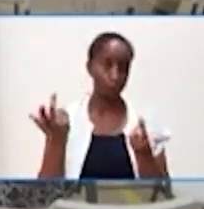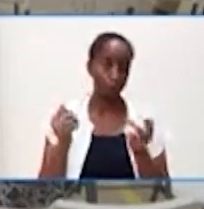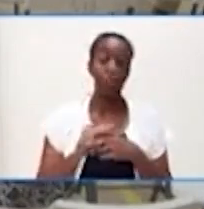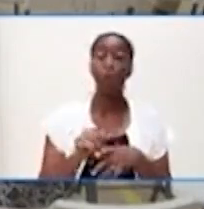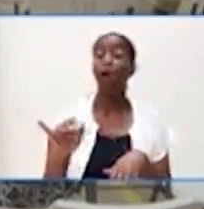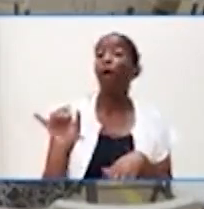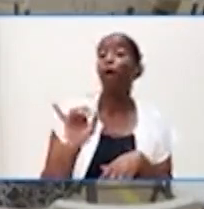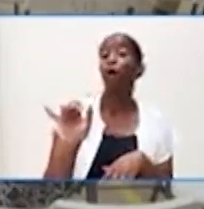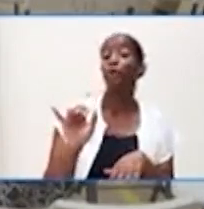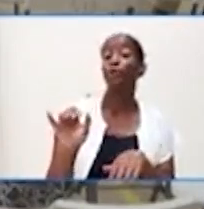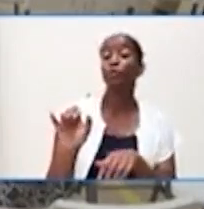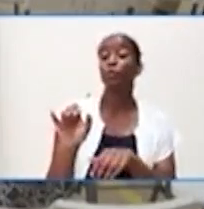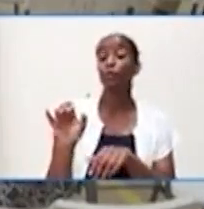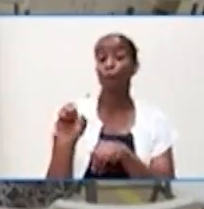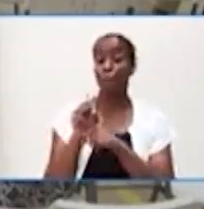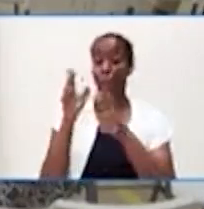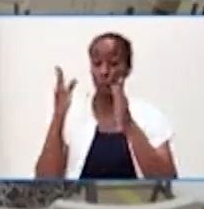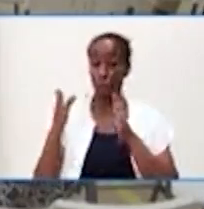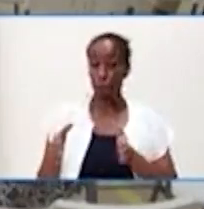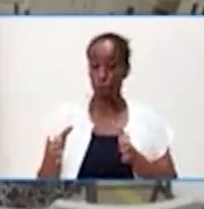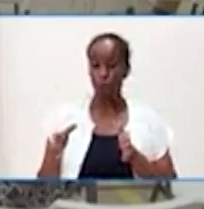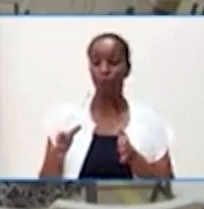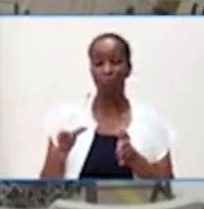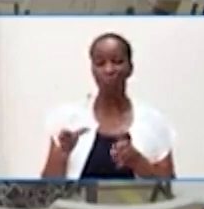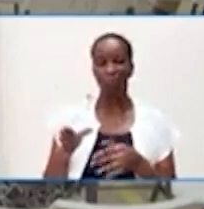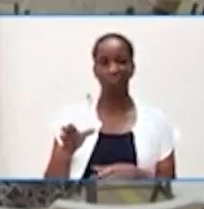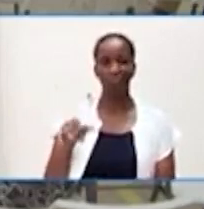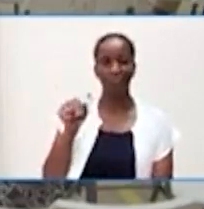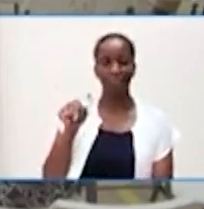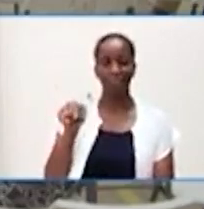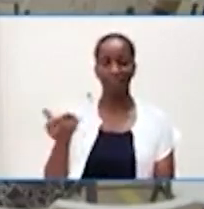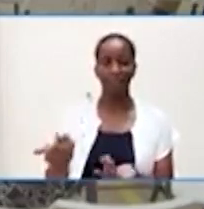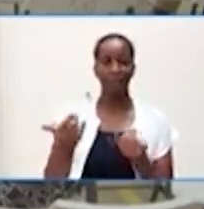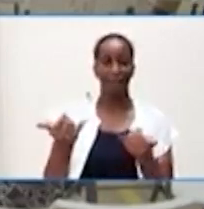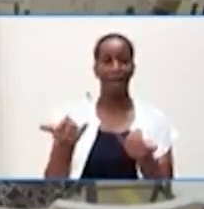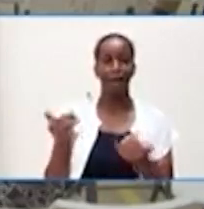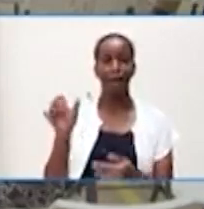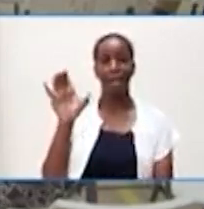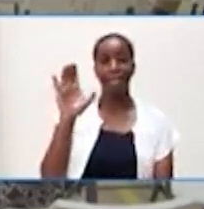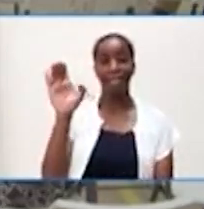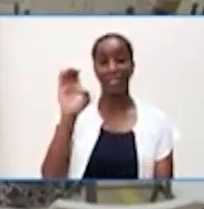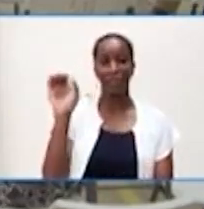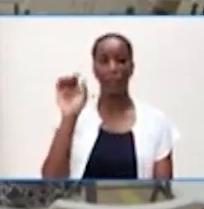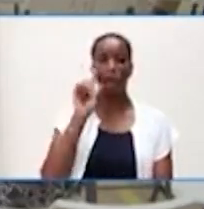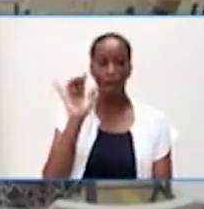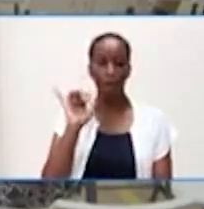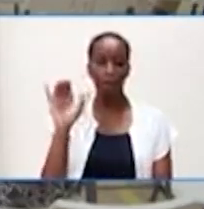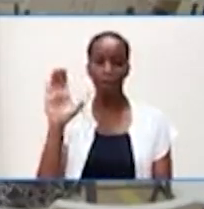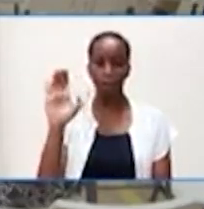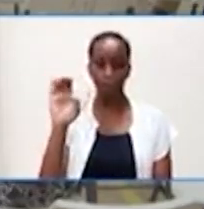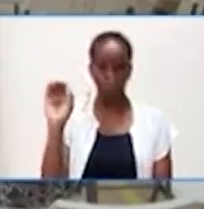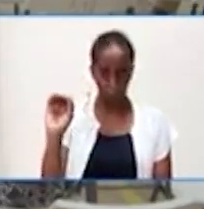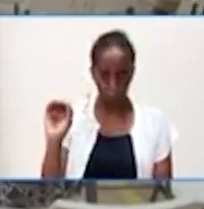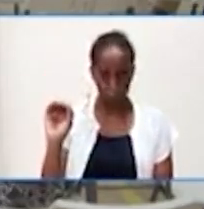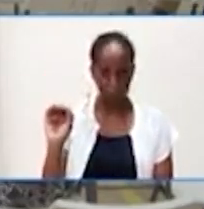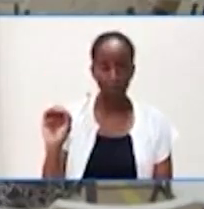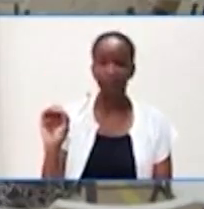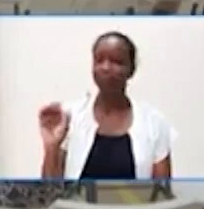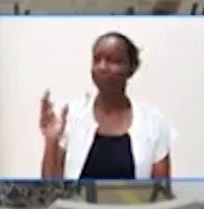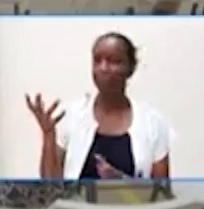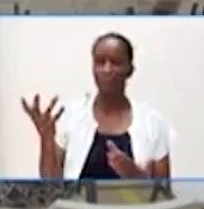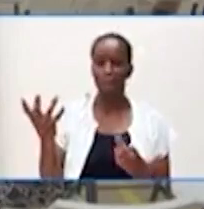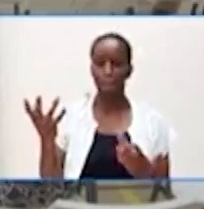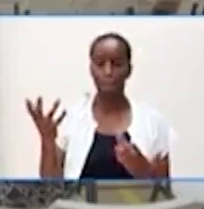And I believe that the time has come where indeed, whether quarterly